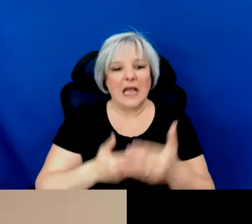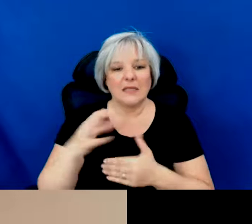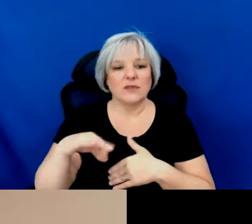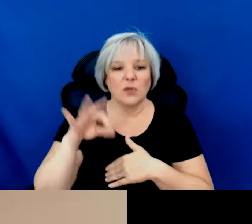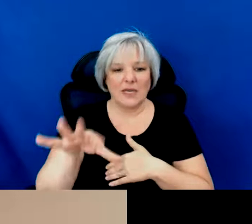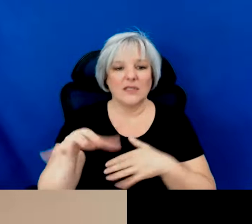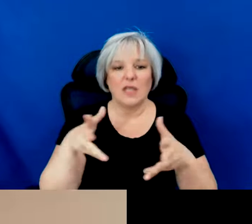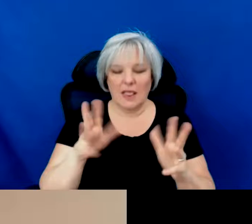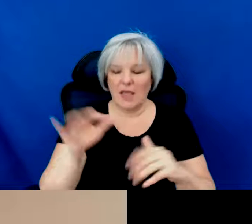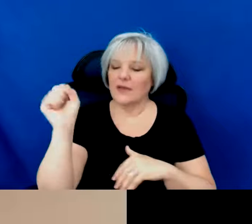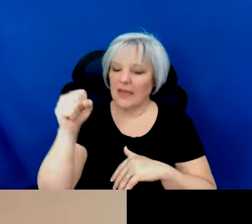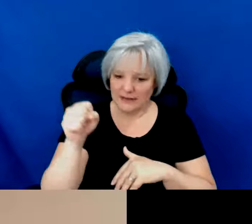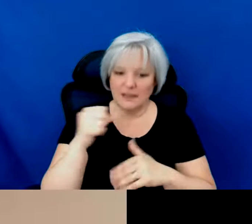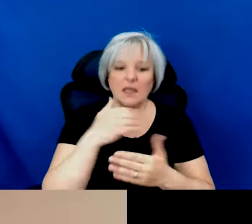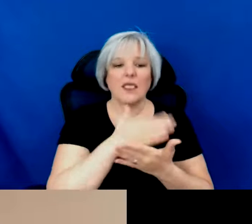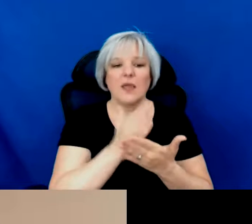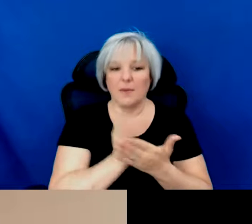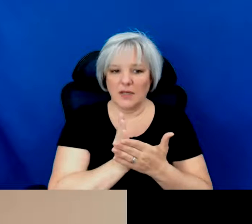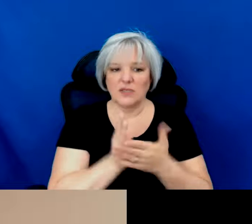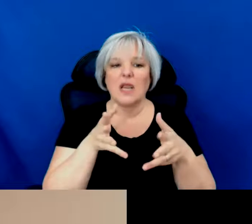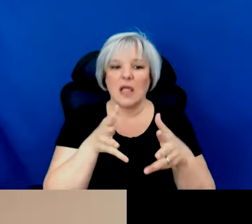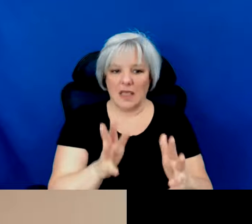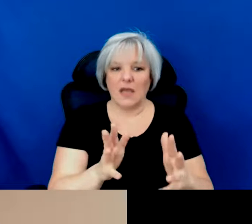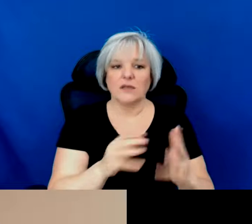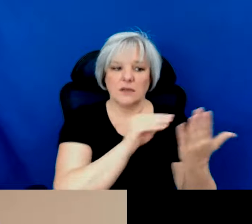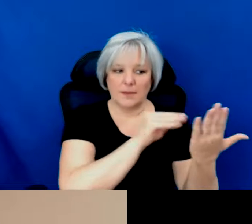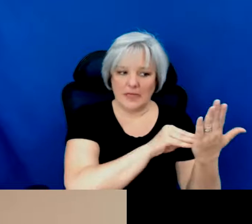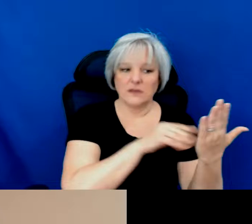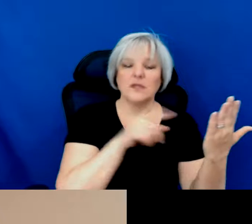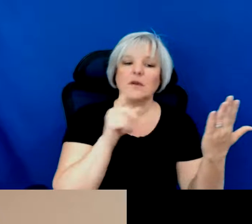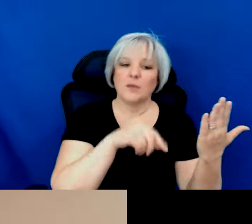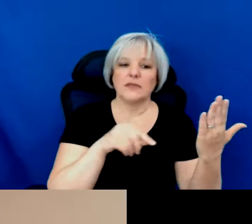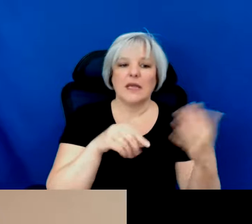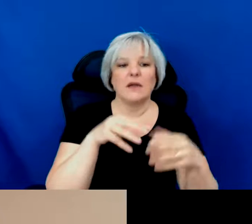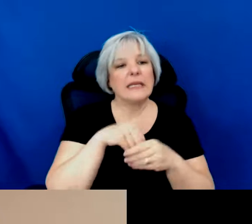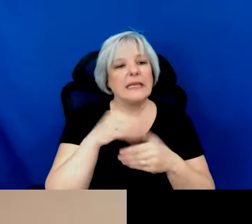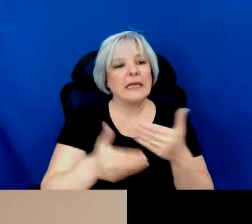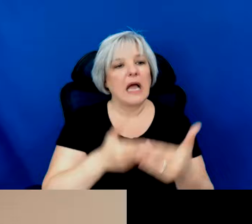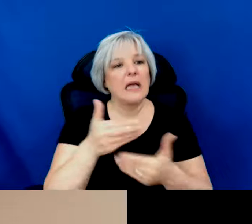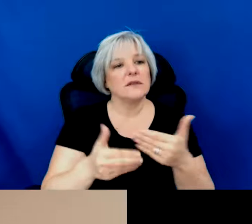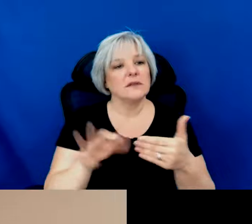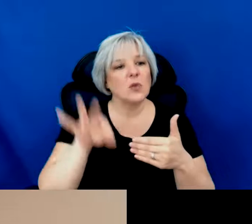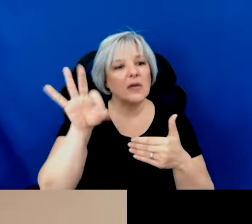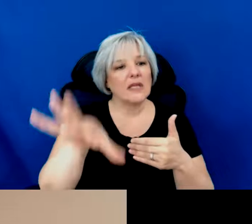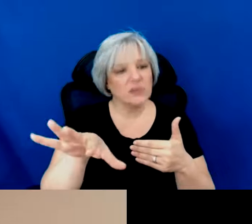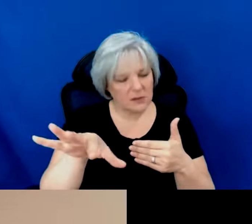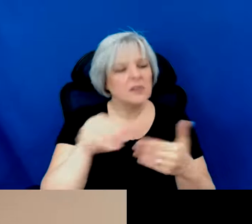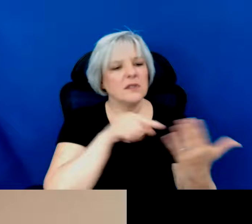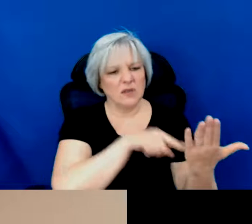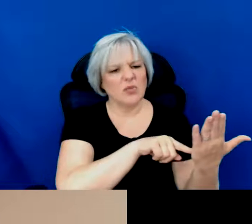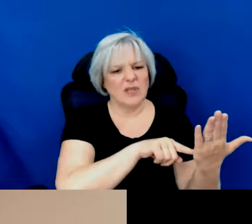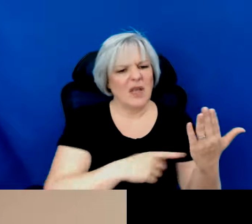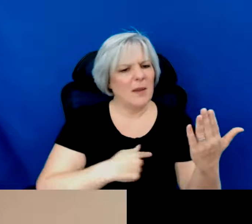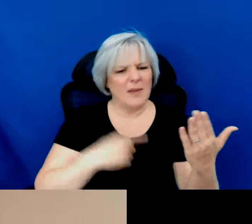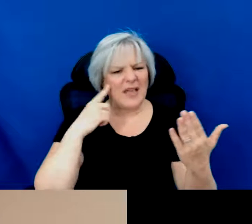So, the budget section does have a place for you to put in-kind donations, but I do not believe